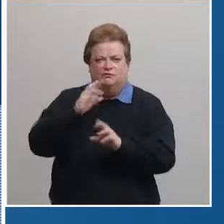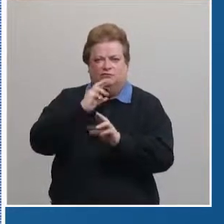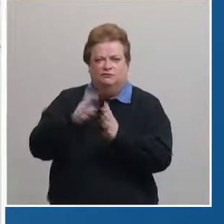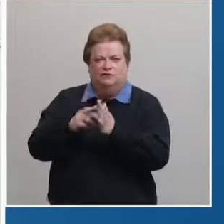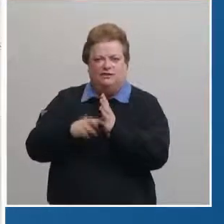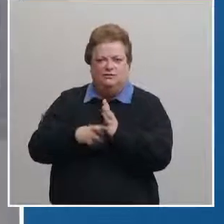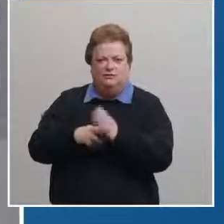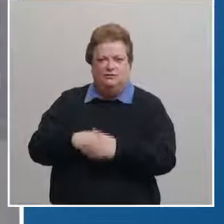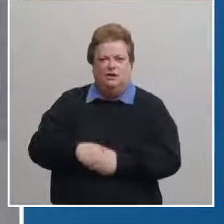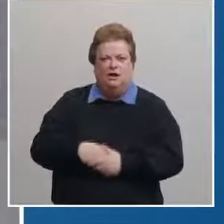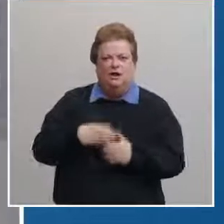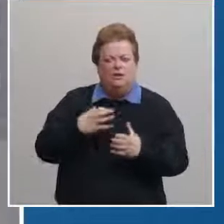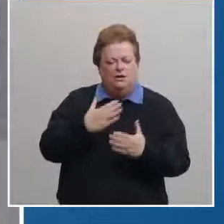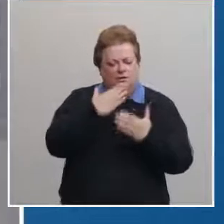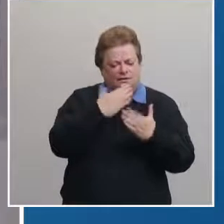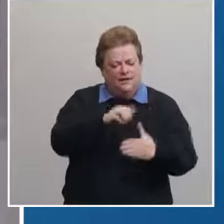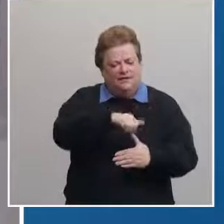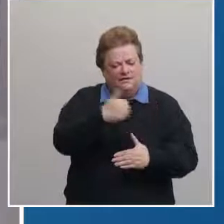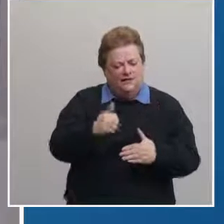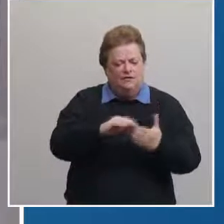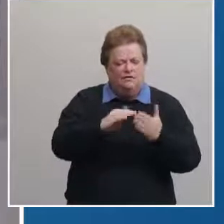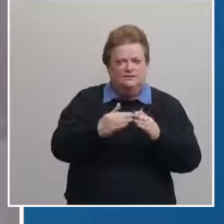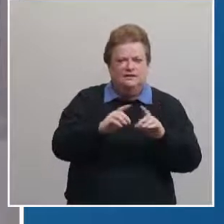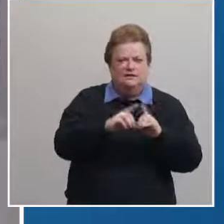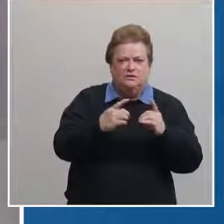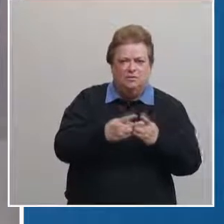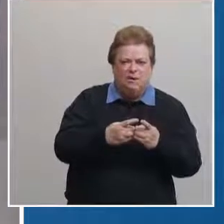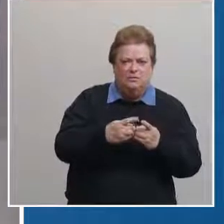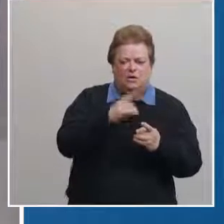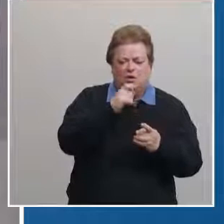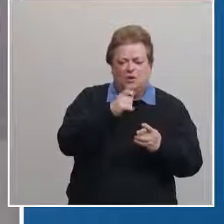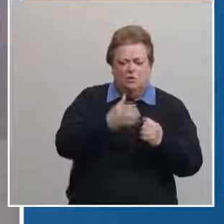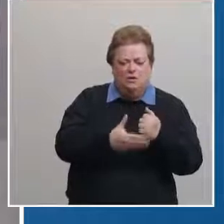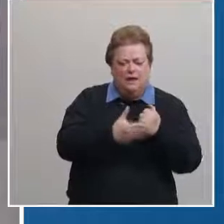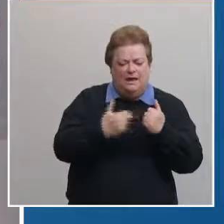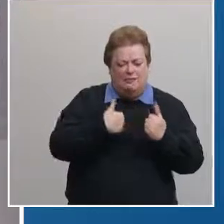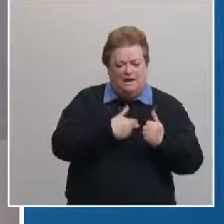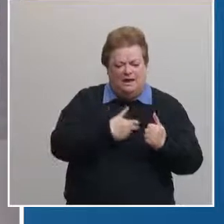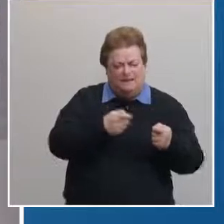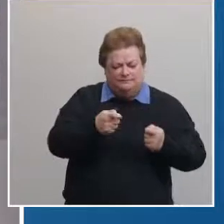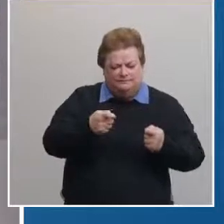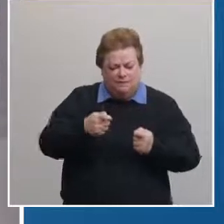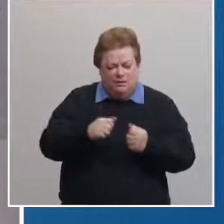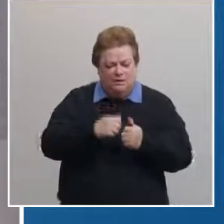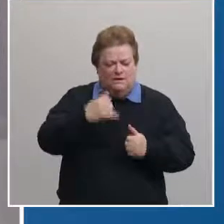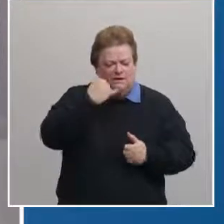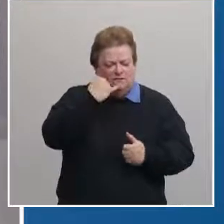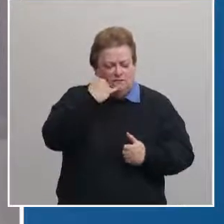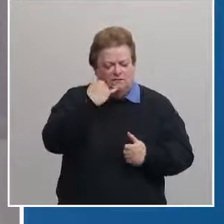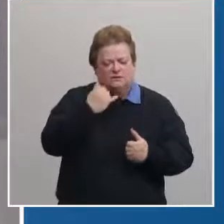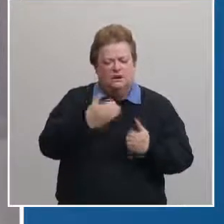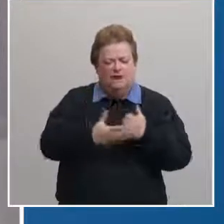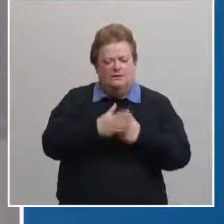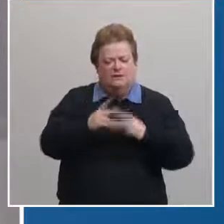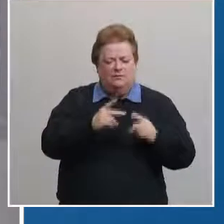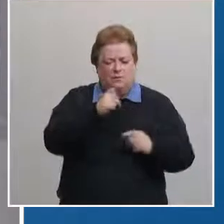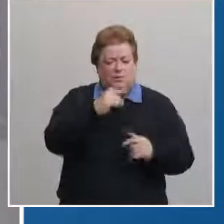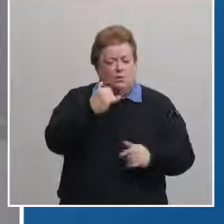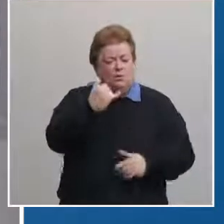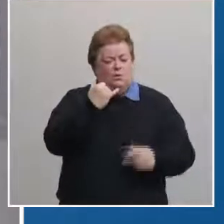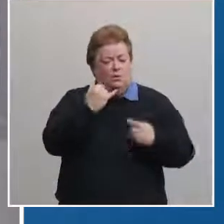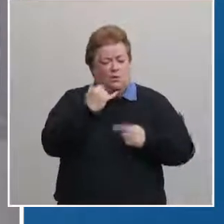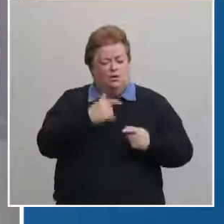want to thank the other city departments and county departments who are manning the phone lines and helping callers complete their registration